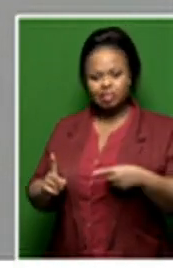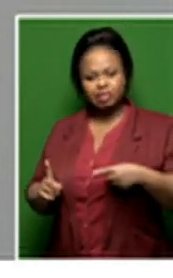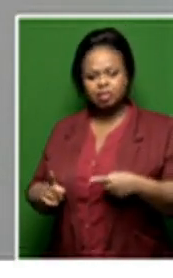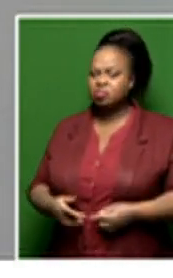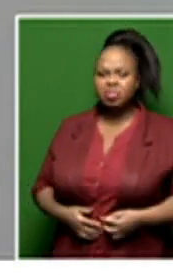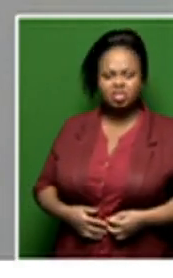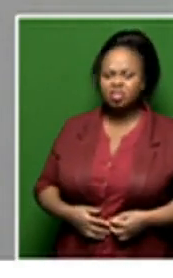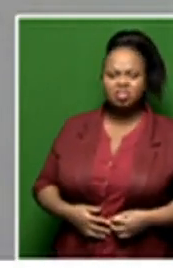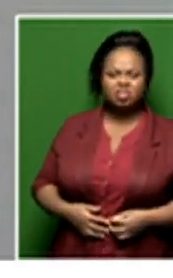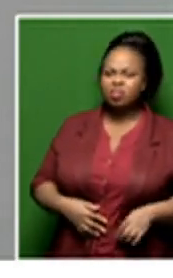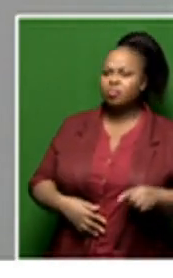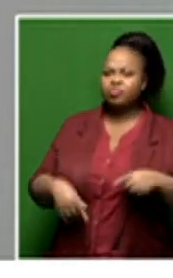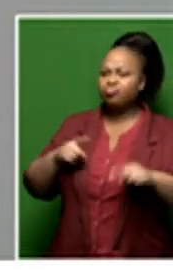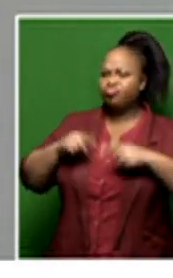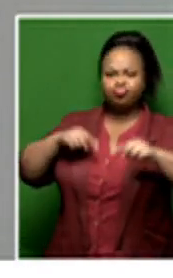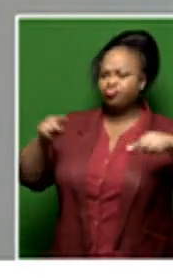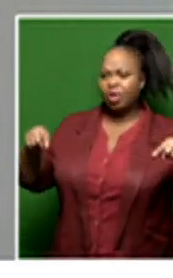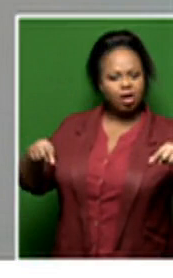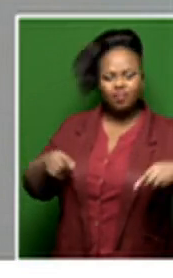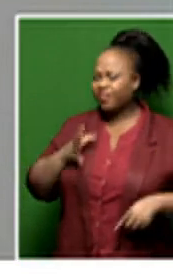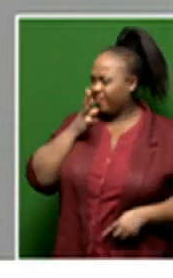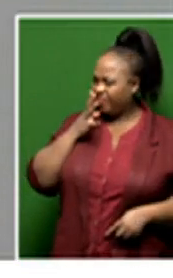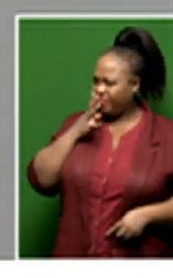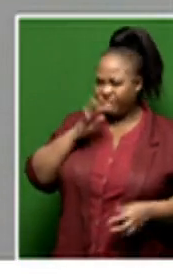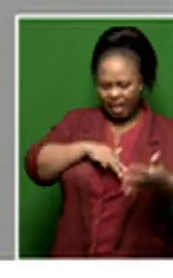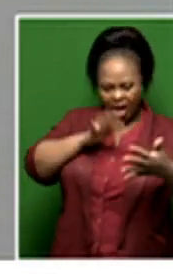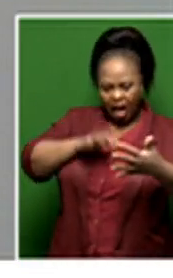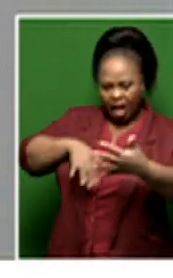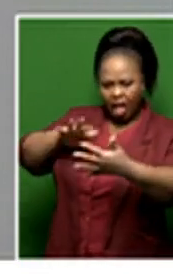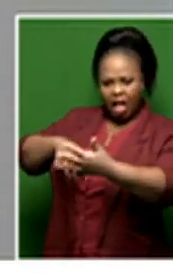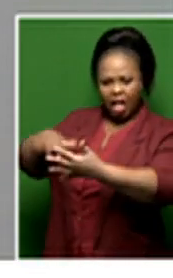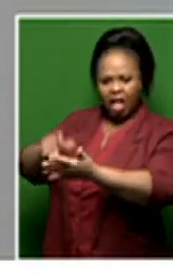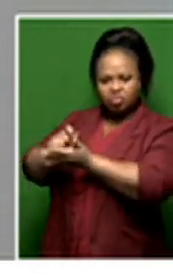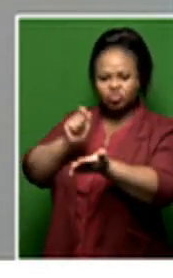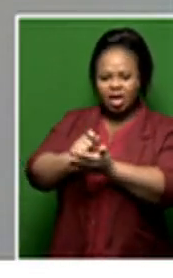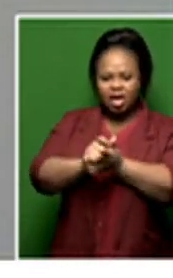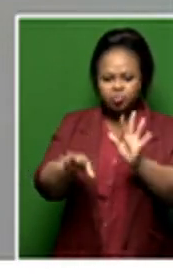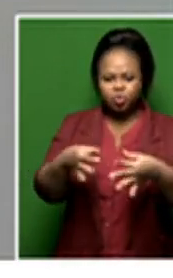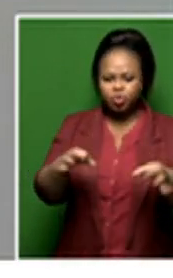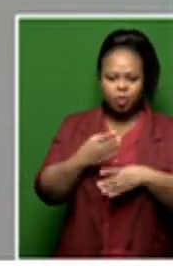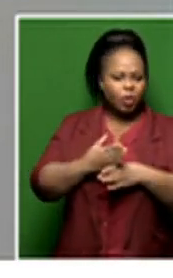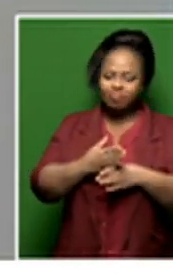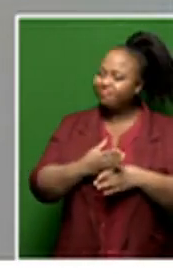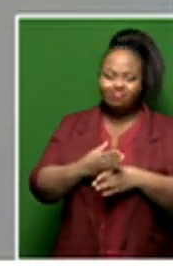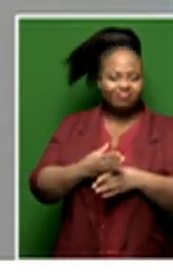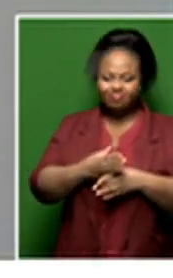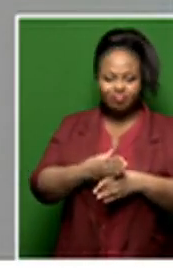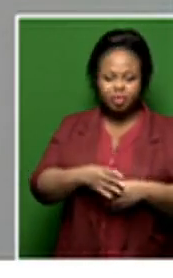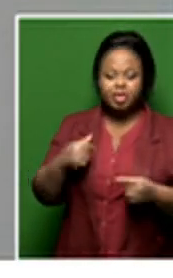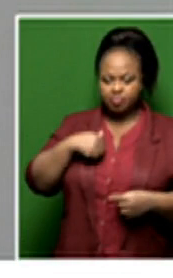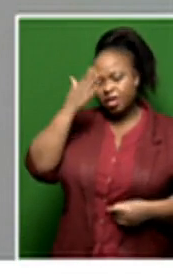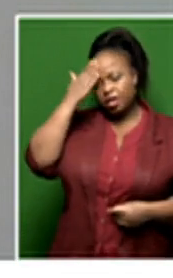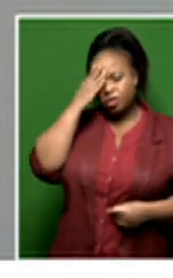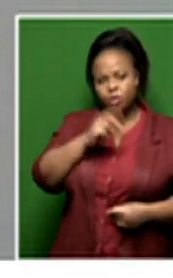vast. He did not write hundreds and hundreds of musical works. And I know